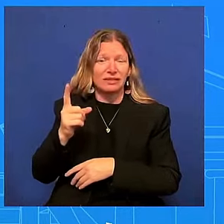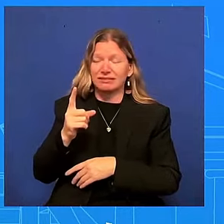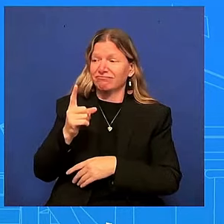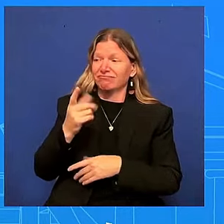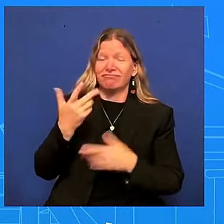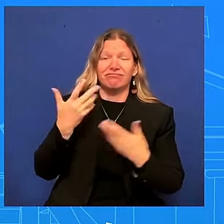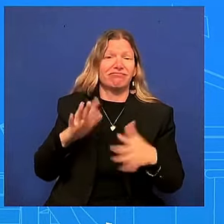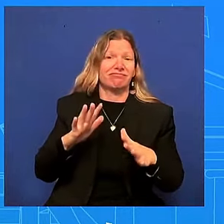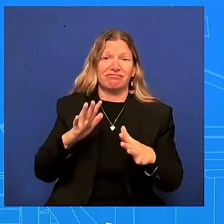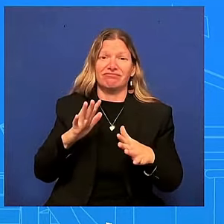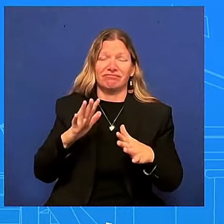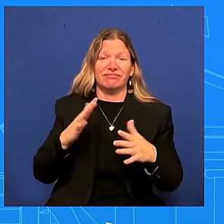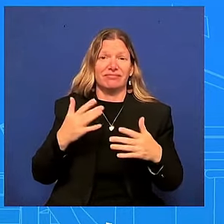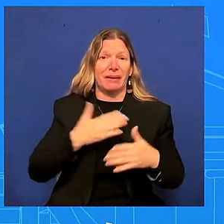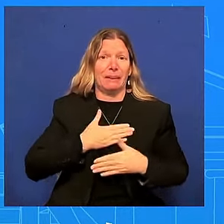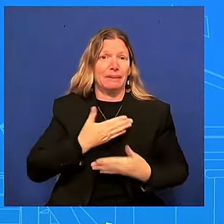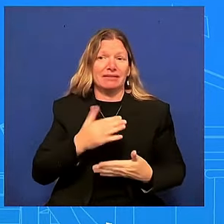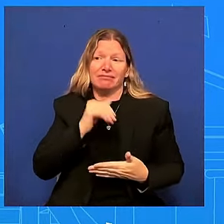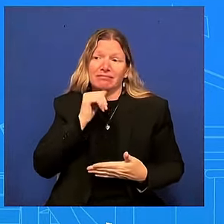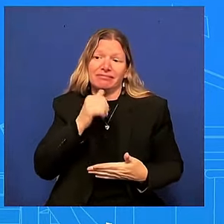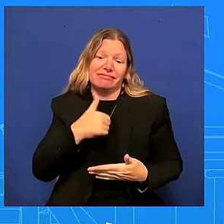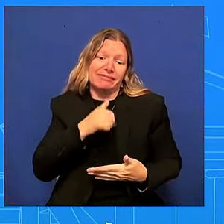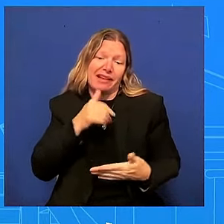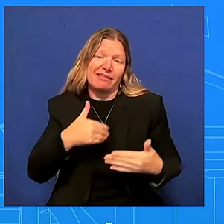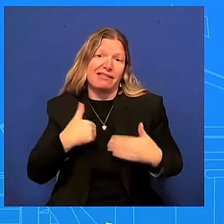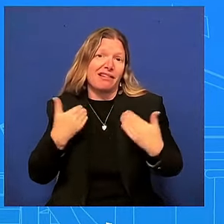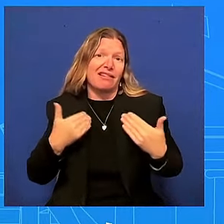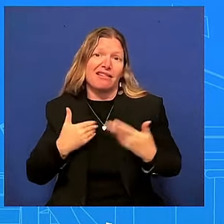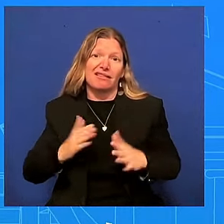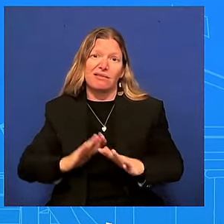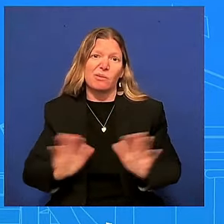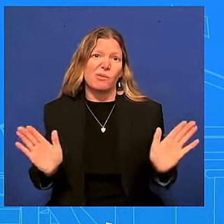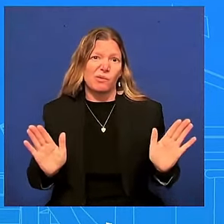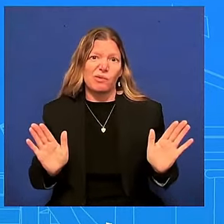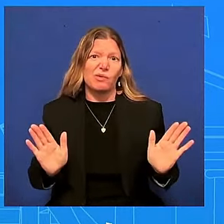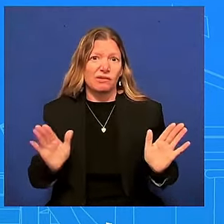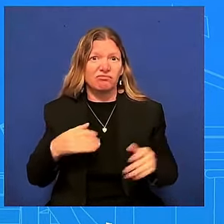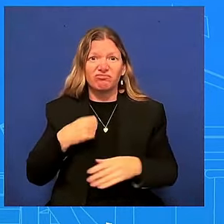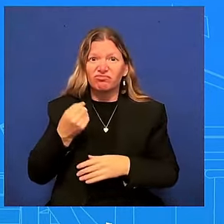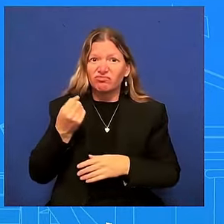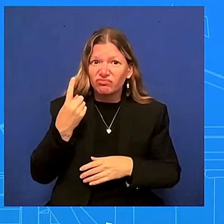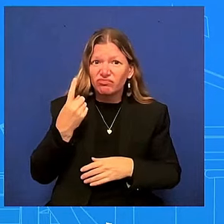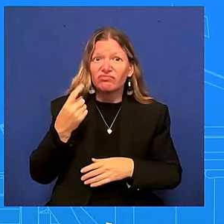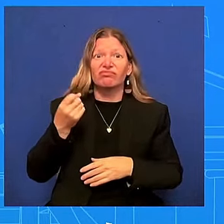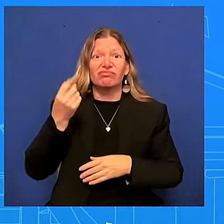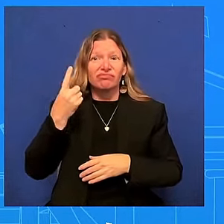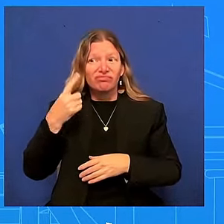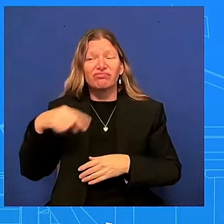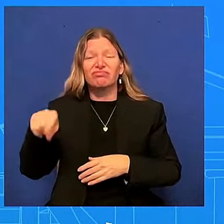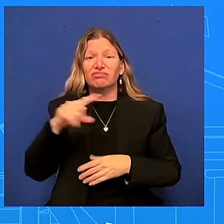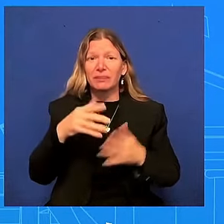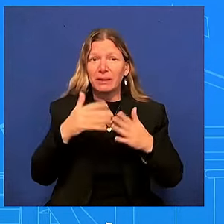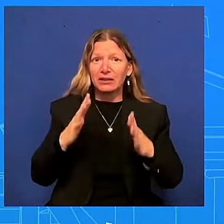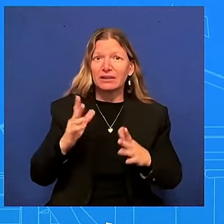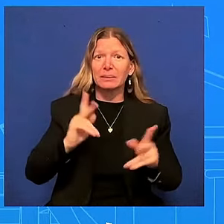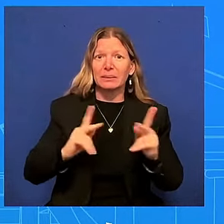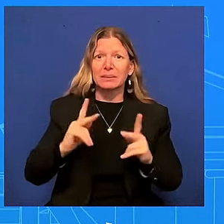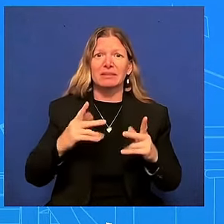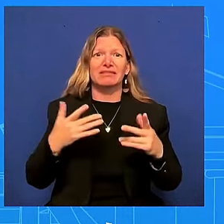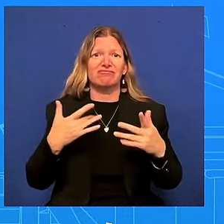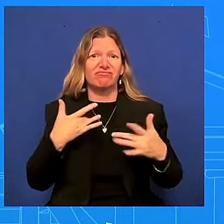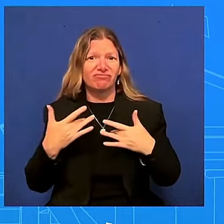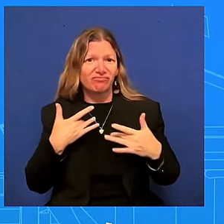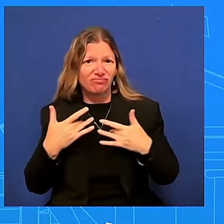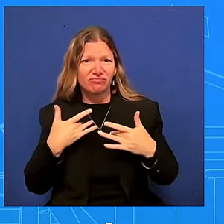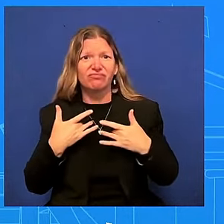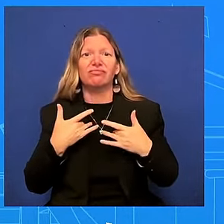that we understand how the american people feel what we want to continue to do is deliver for the american people that's what